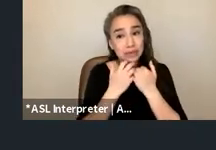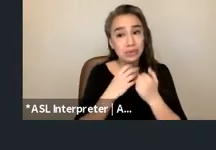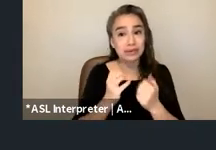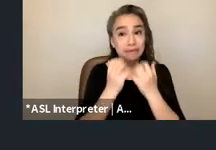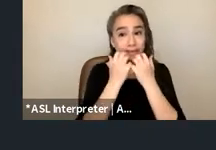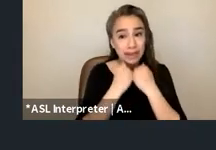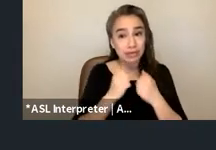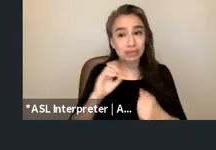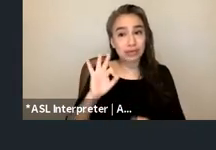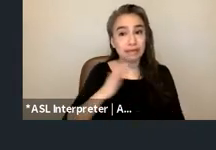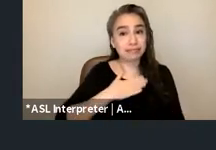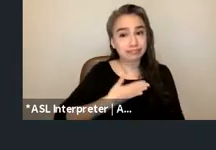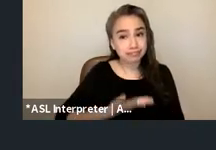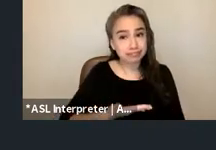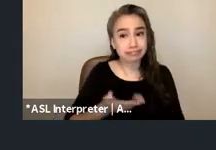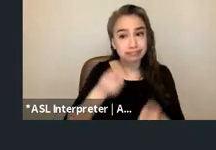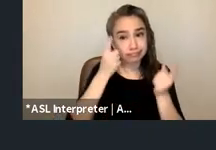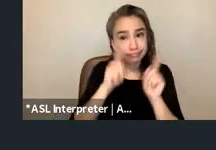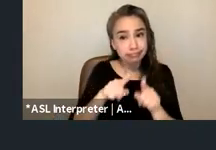next slide please